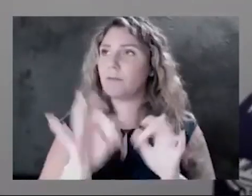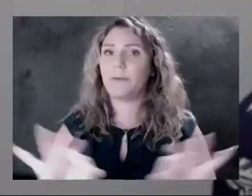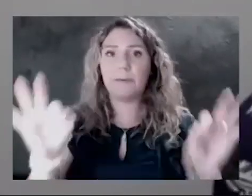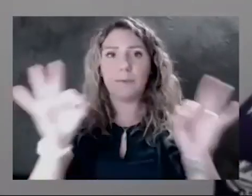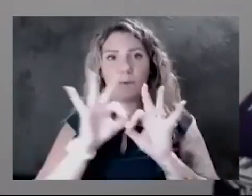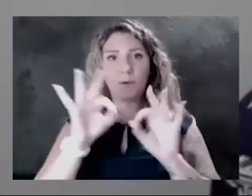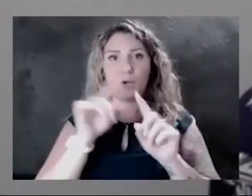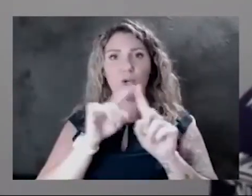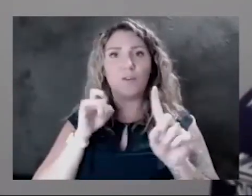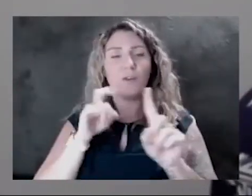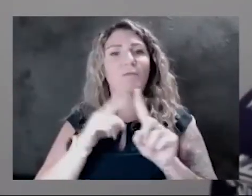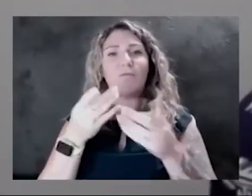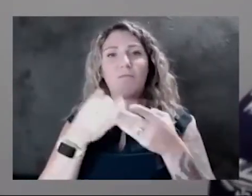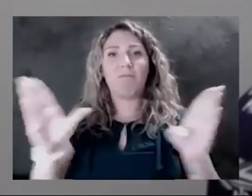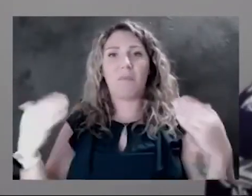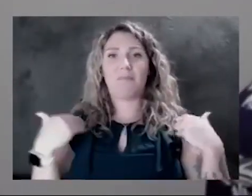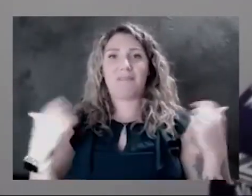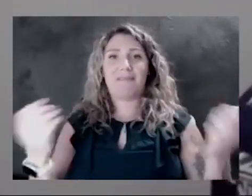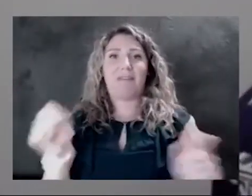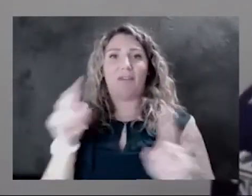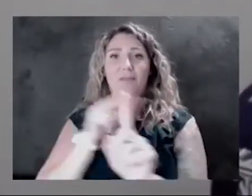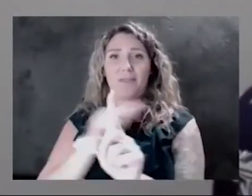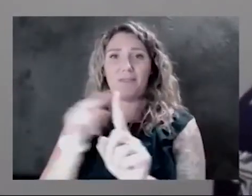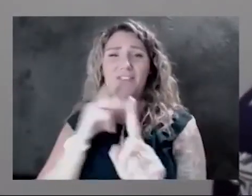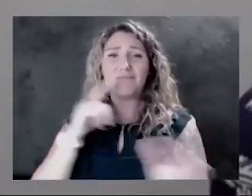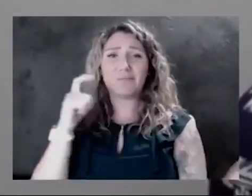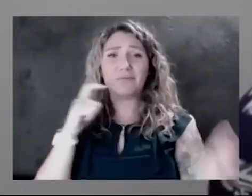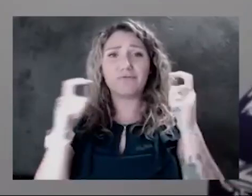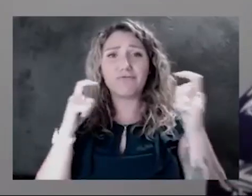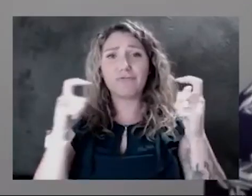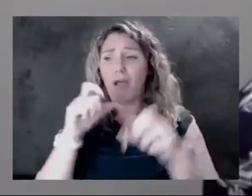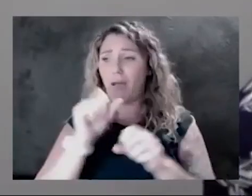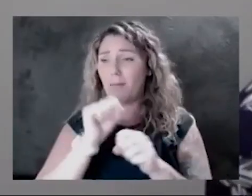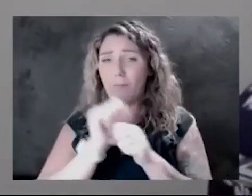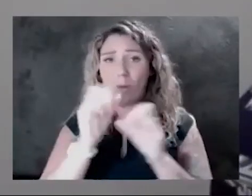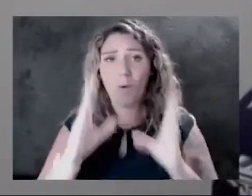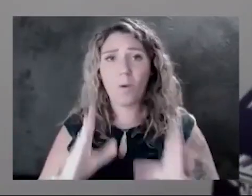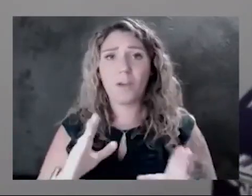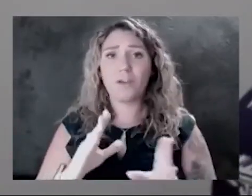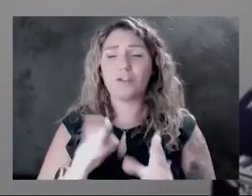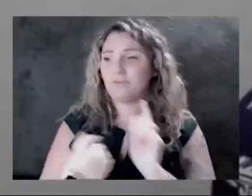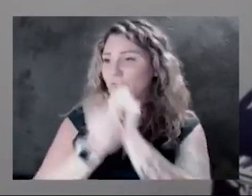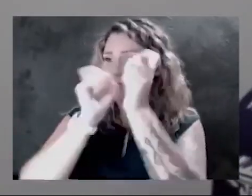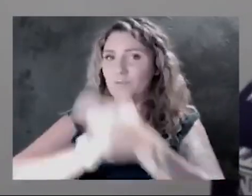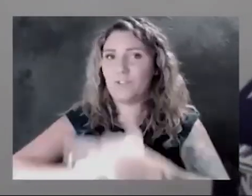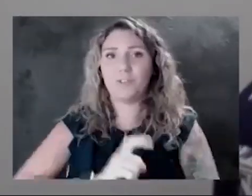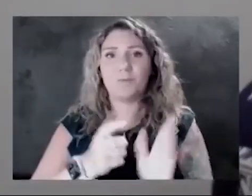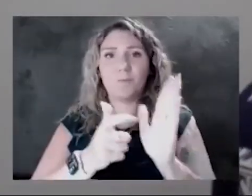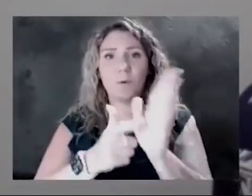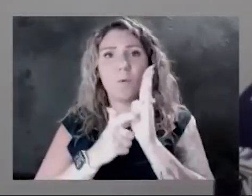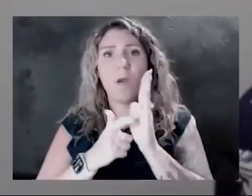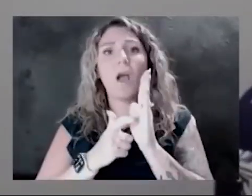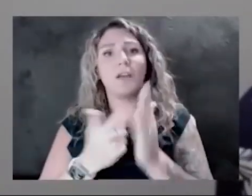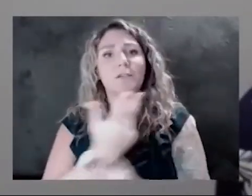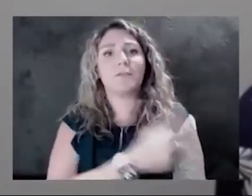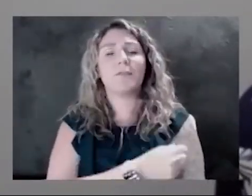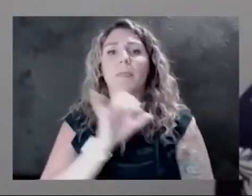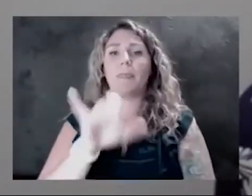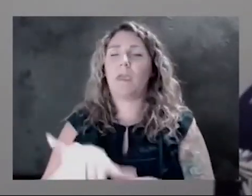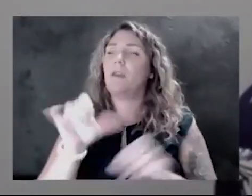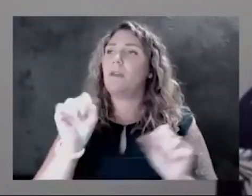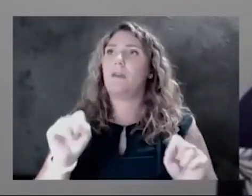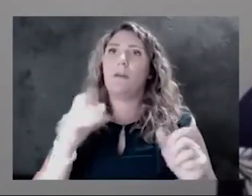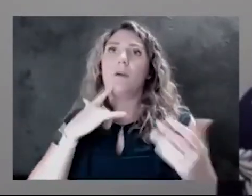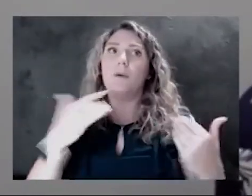perspective, large, large employers starting to make this shift requiring vaccinations is going to be, it can be a game changer for us. If enough